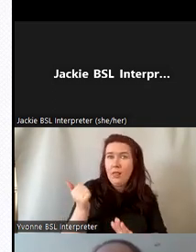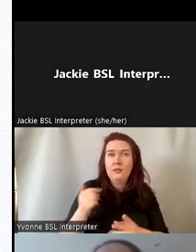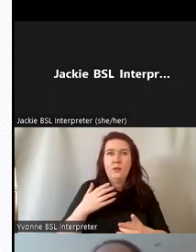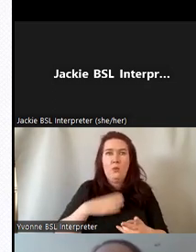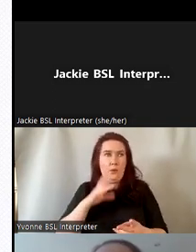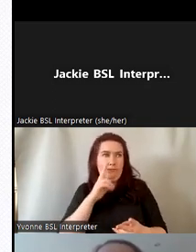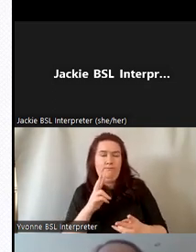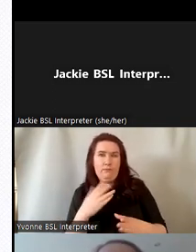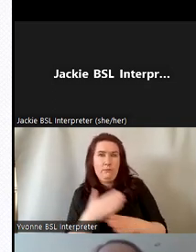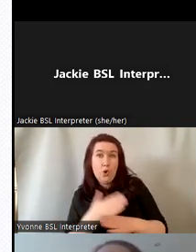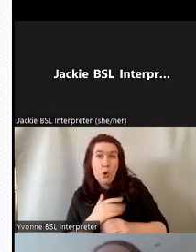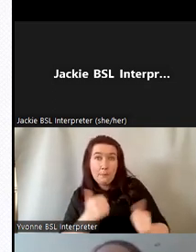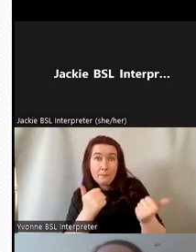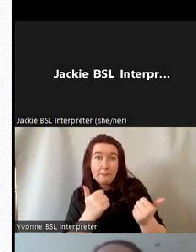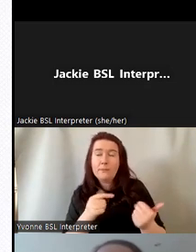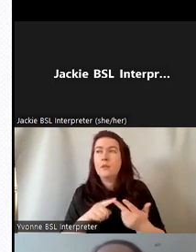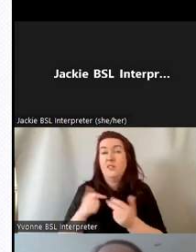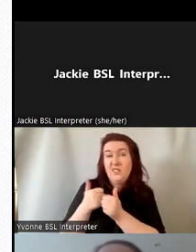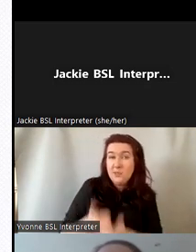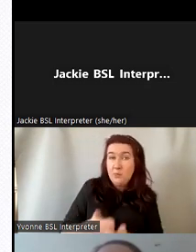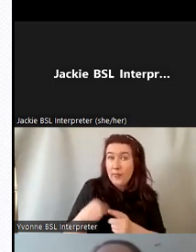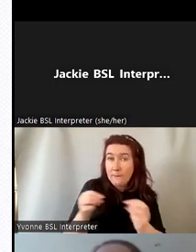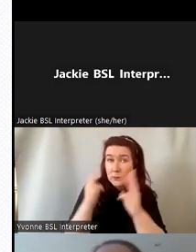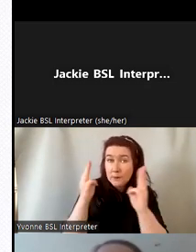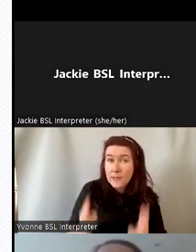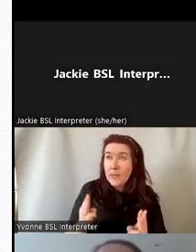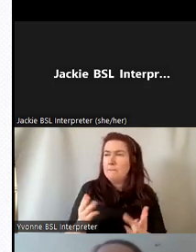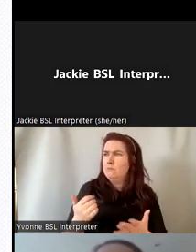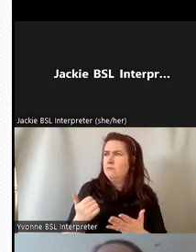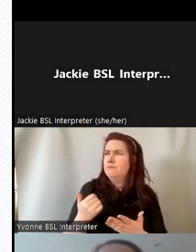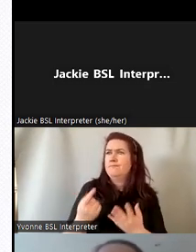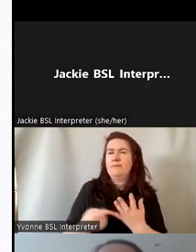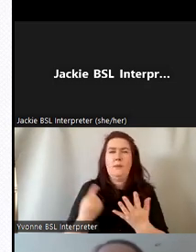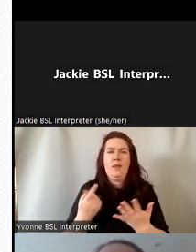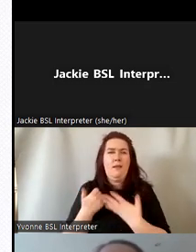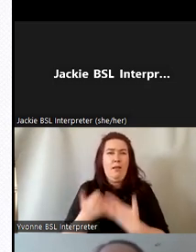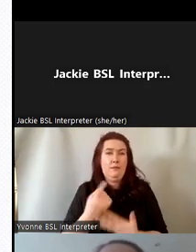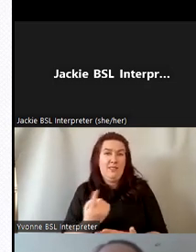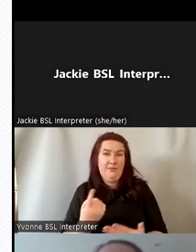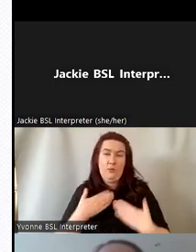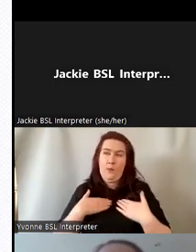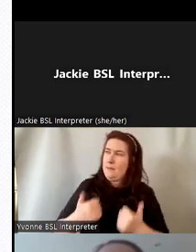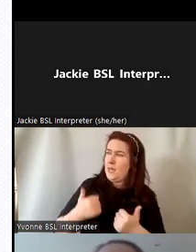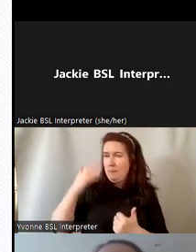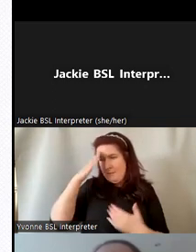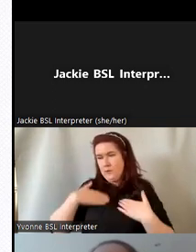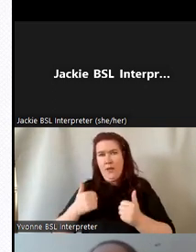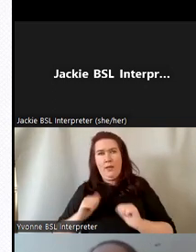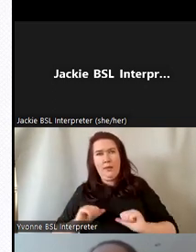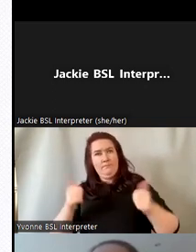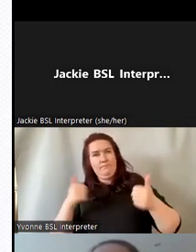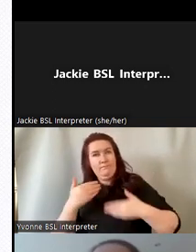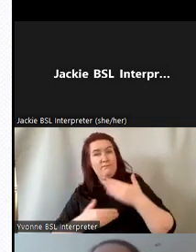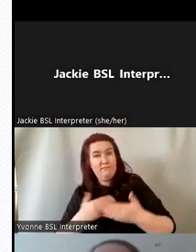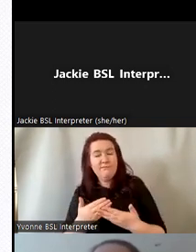support the museum to support their own mental health and well-being and and while the vast majority